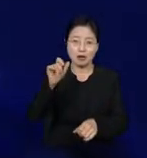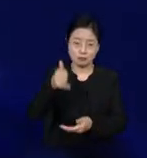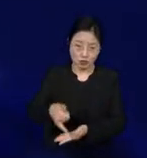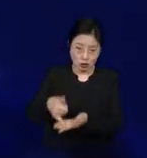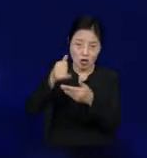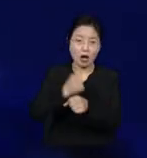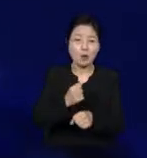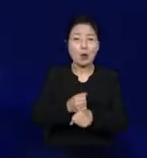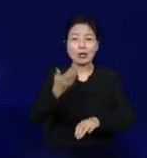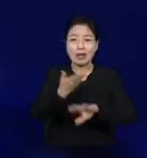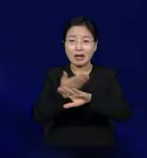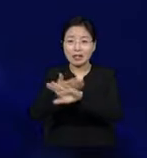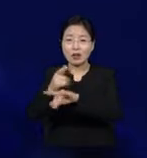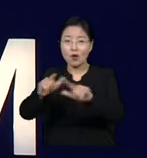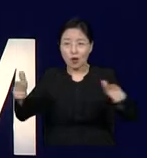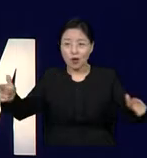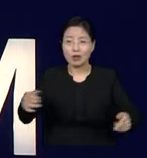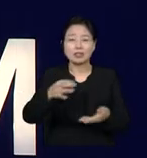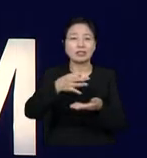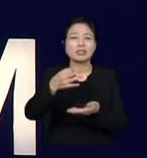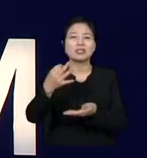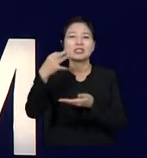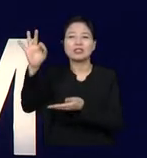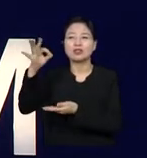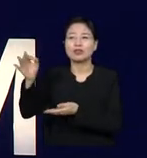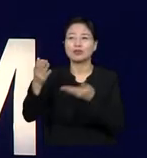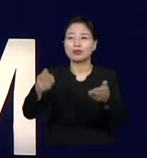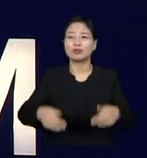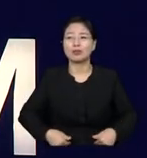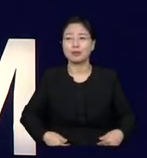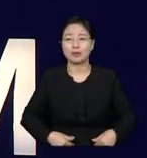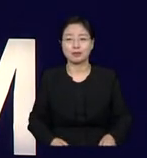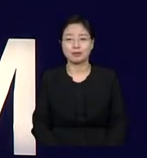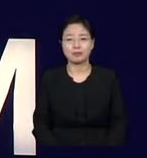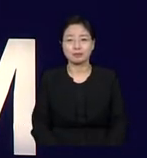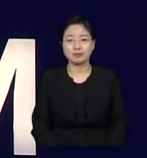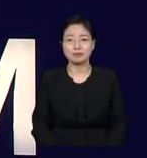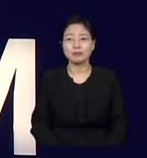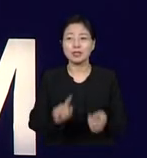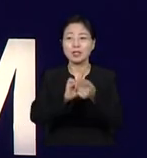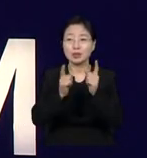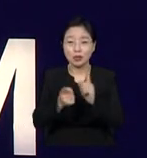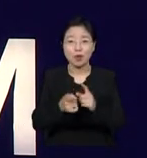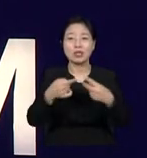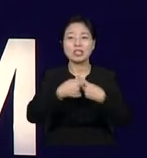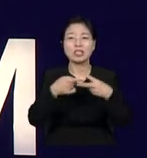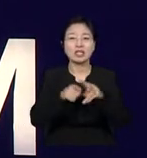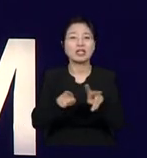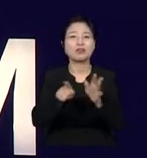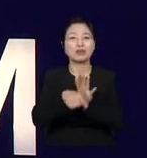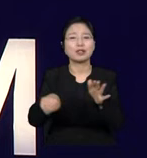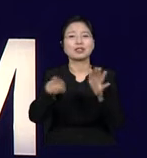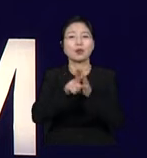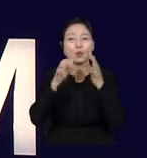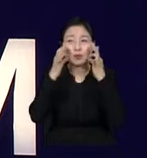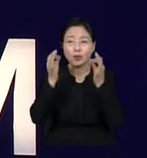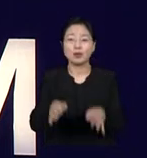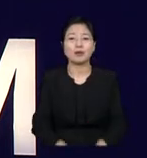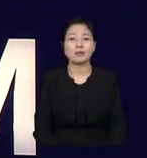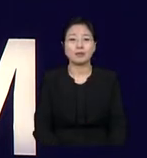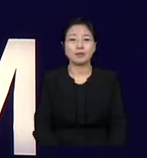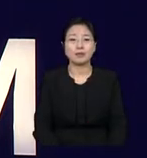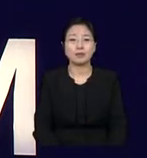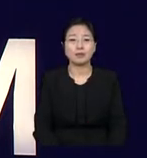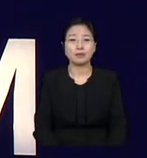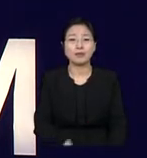how and in which ways we are different. We're not all the same, but that's what makes us stronger. Now at our